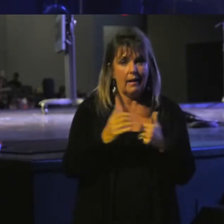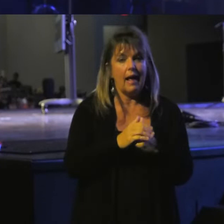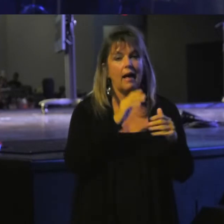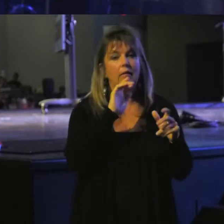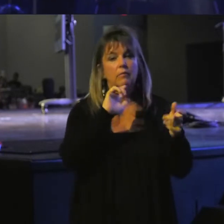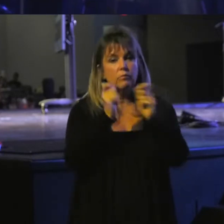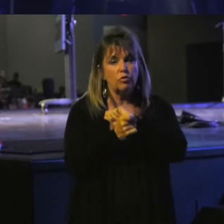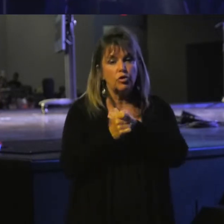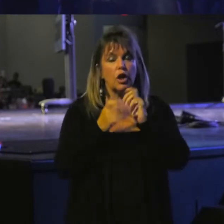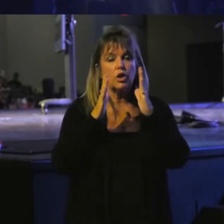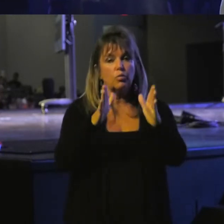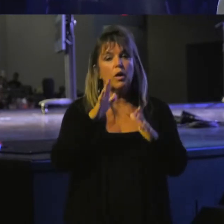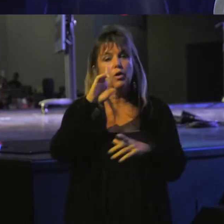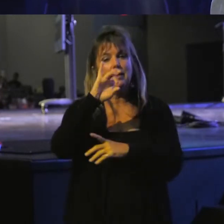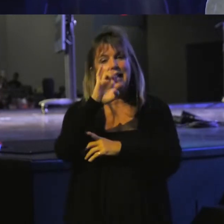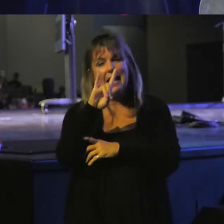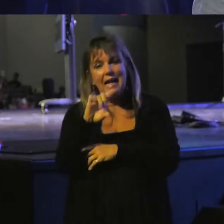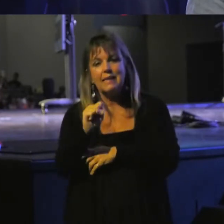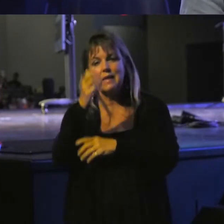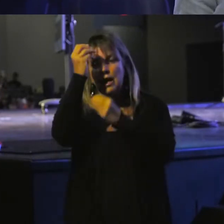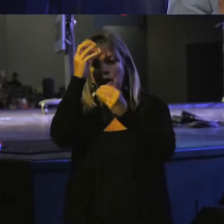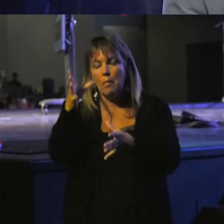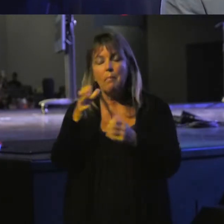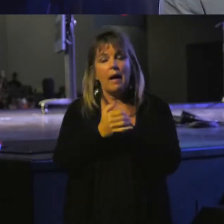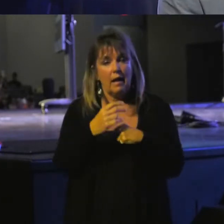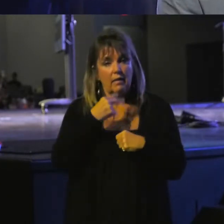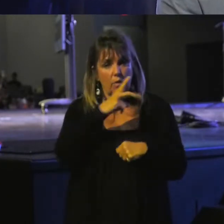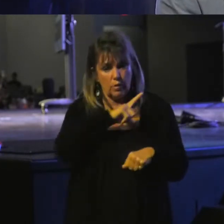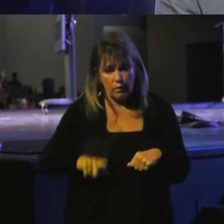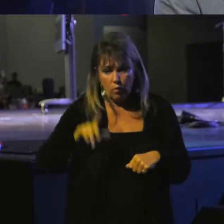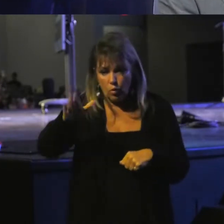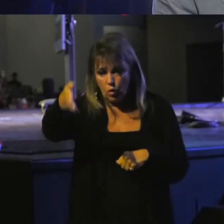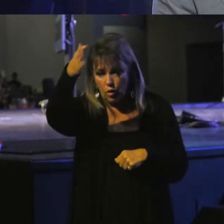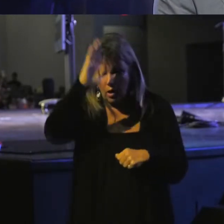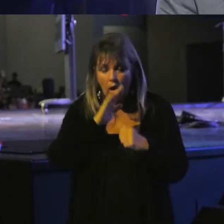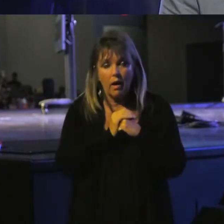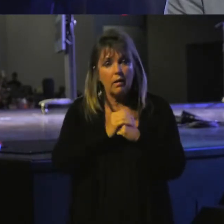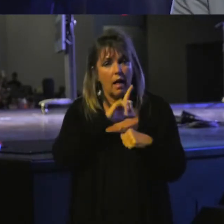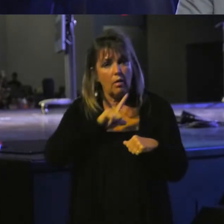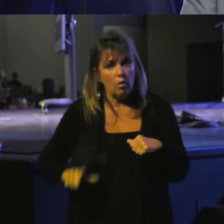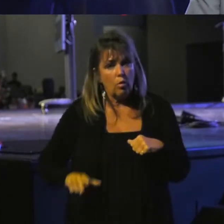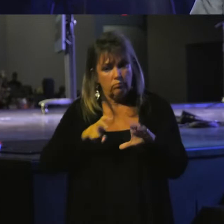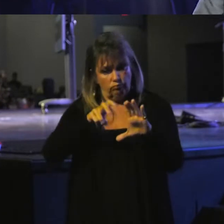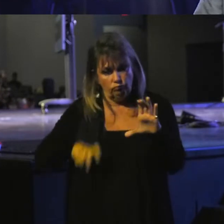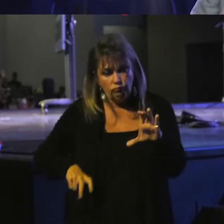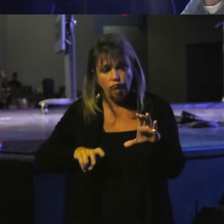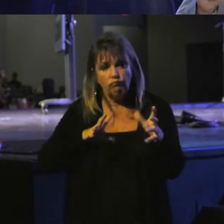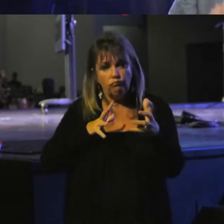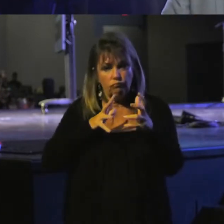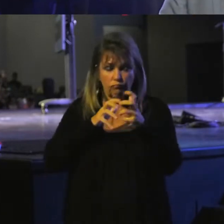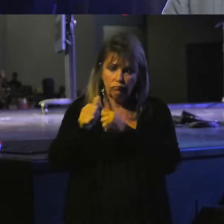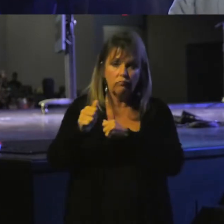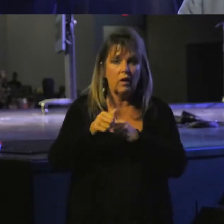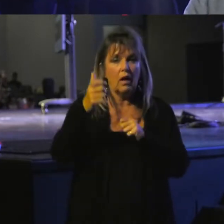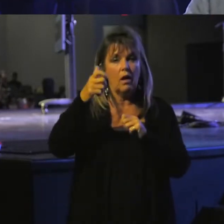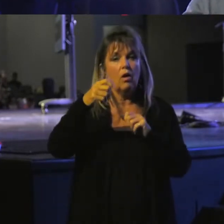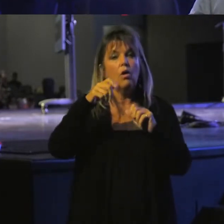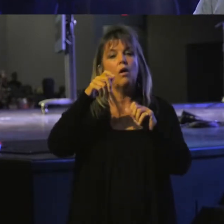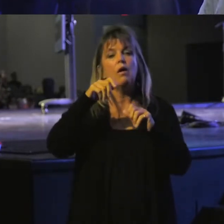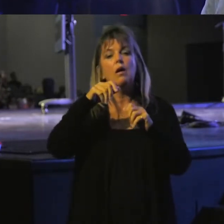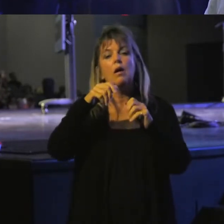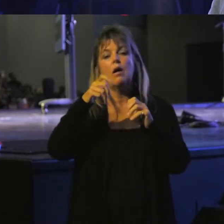ways and your deeds and obey the voice of the Lord, your God. And the Lord will relent of this disaster that he pronounced. He quoted, but watch verse 14.